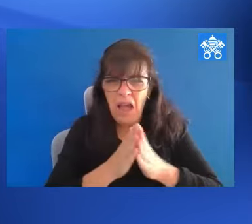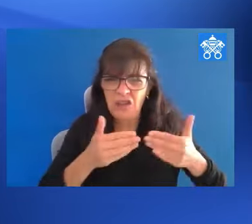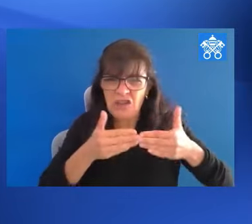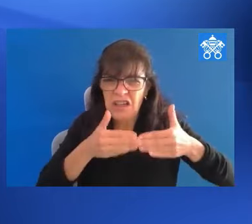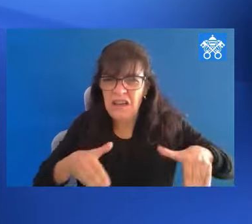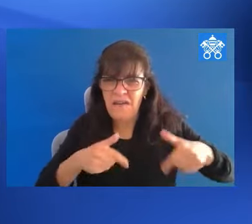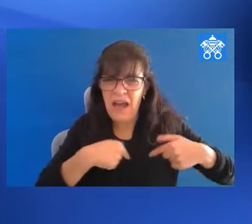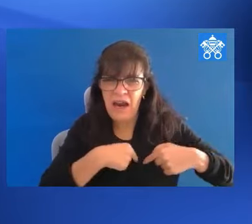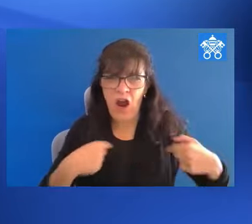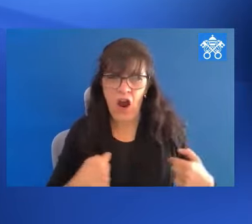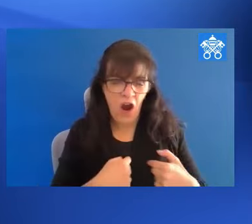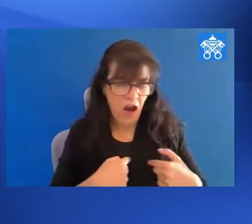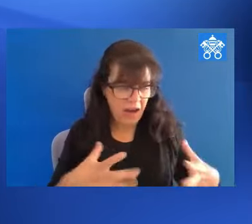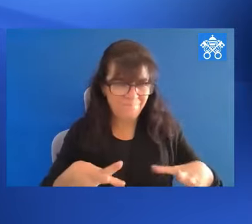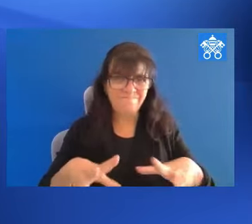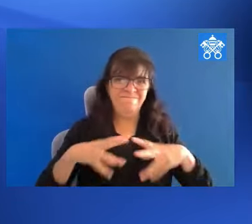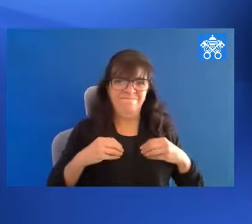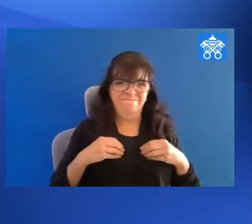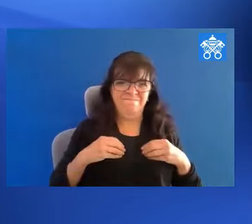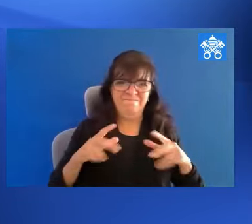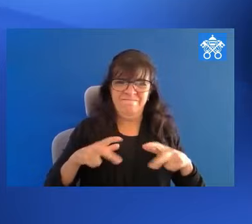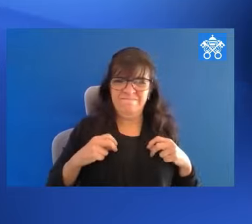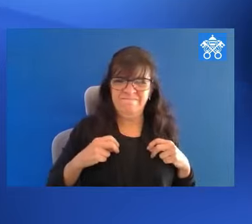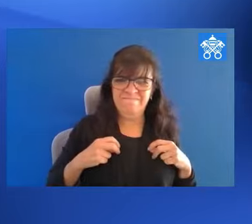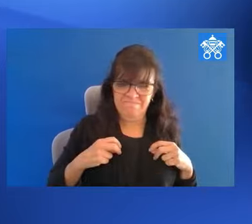our heart, trying to take possession of it.